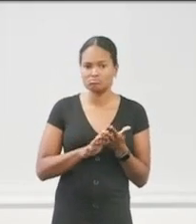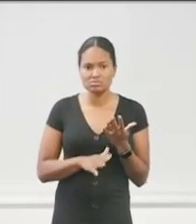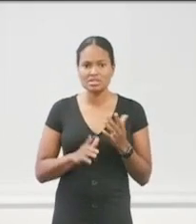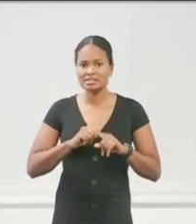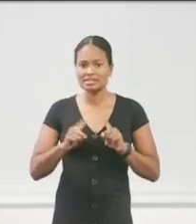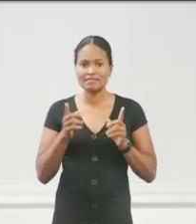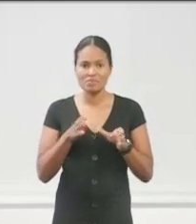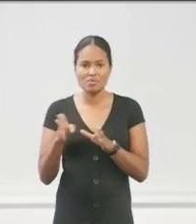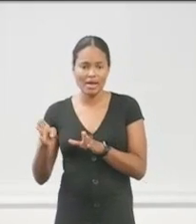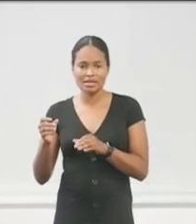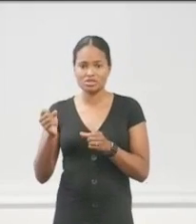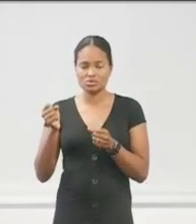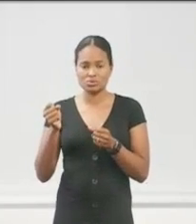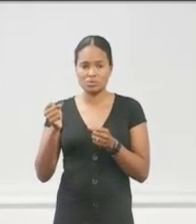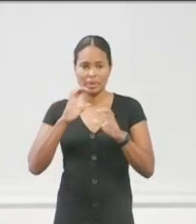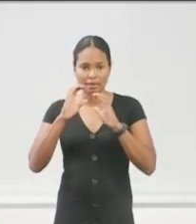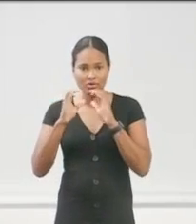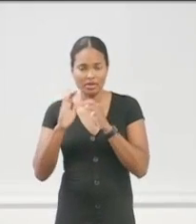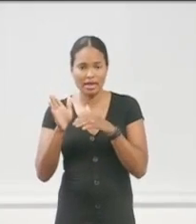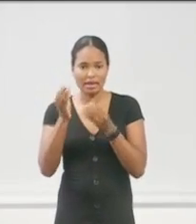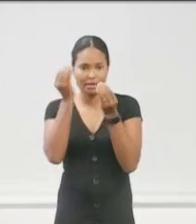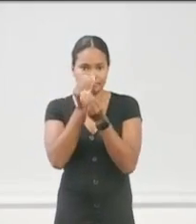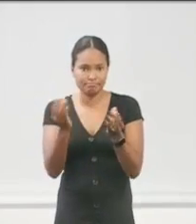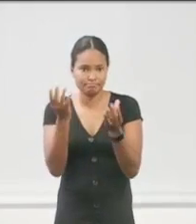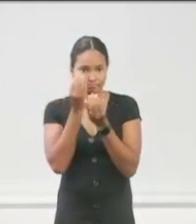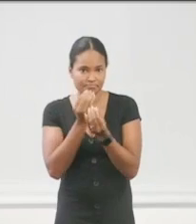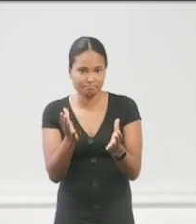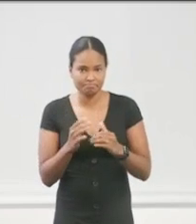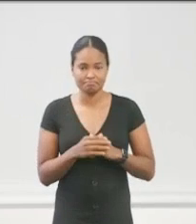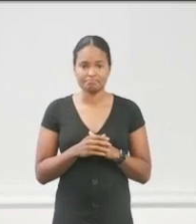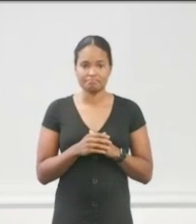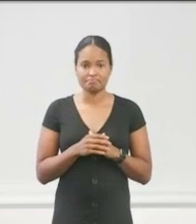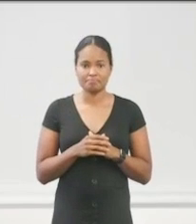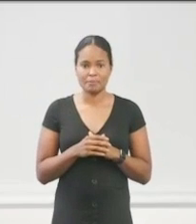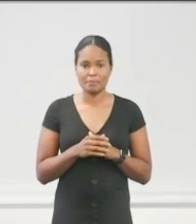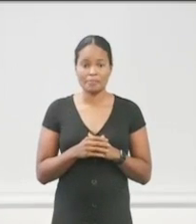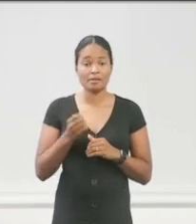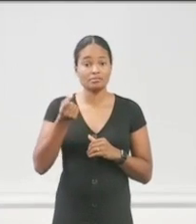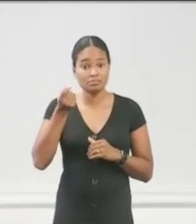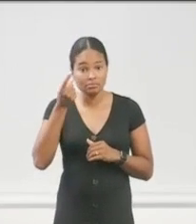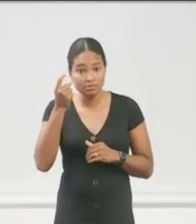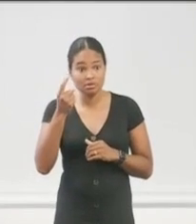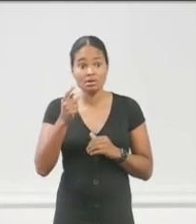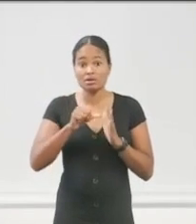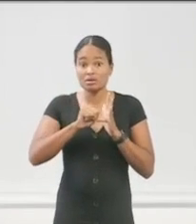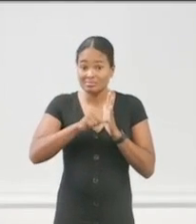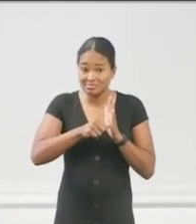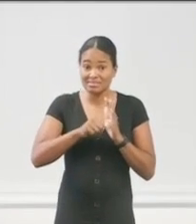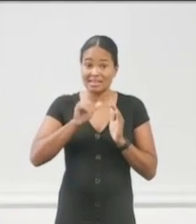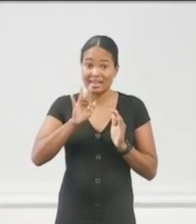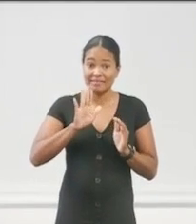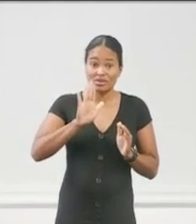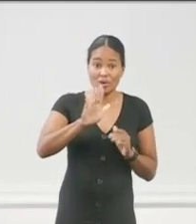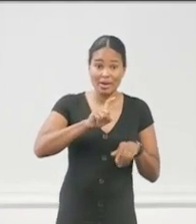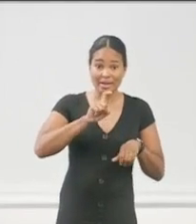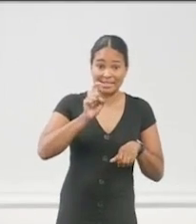communicate. There's a lot of ways to share that information out. Okay. Making sure that, that you, if you have a functional need, or if there's somebody